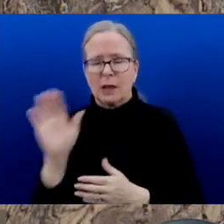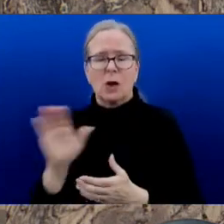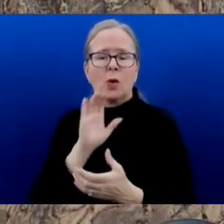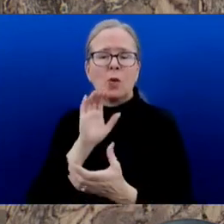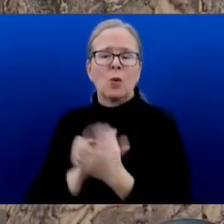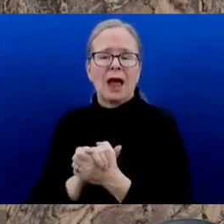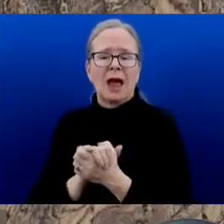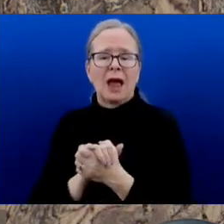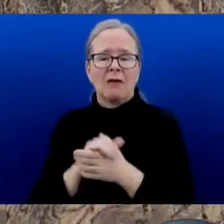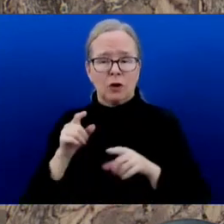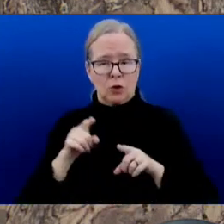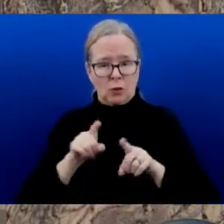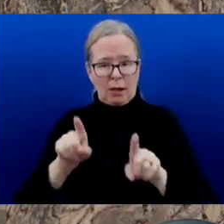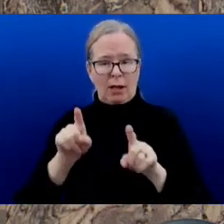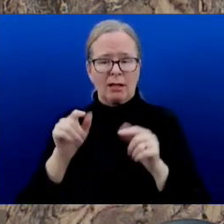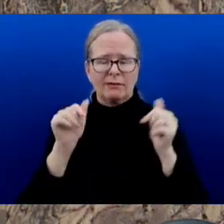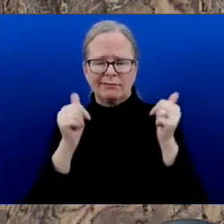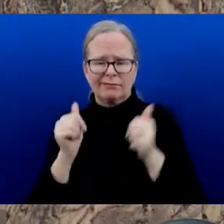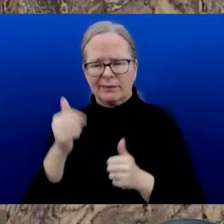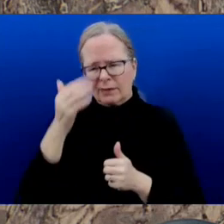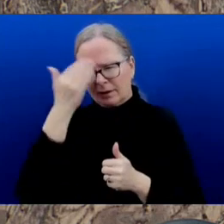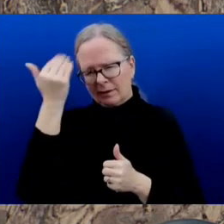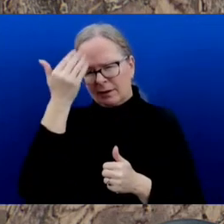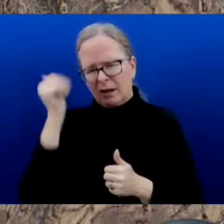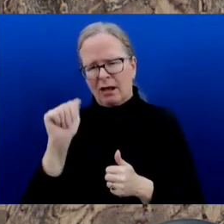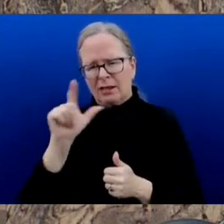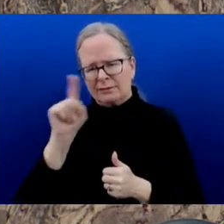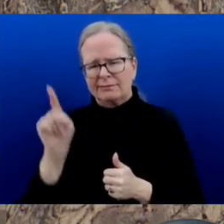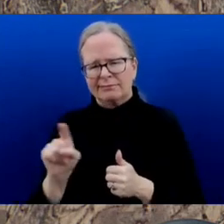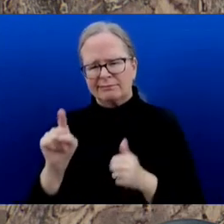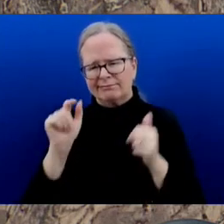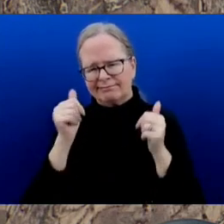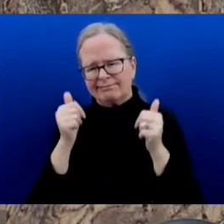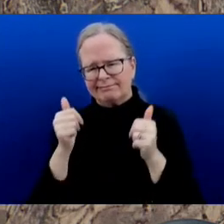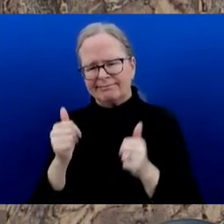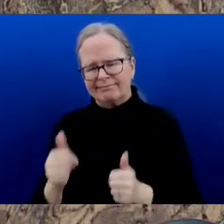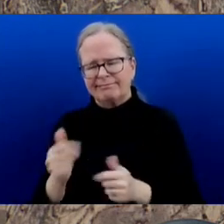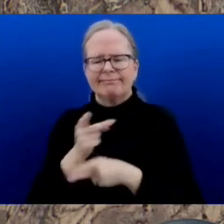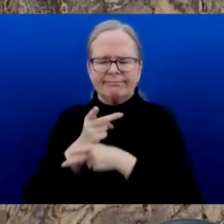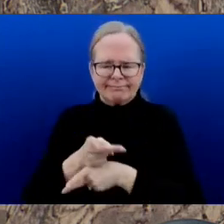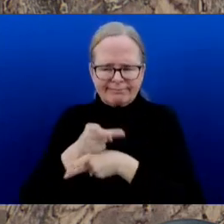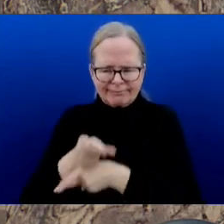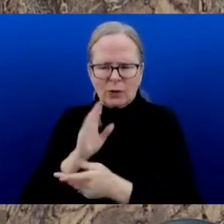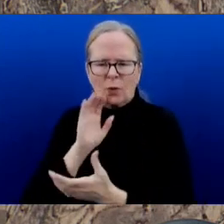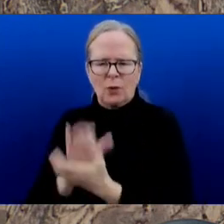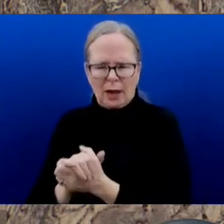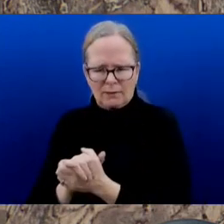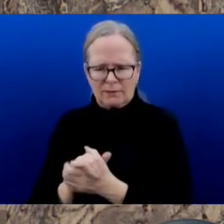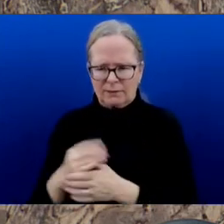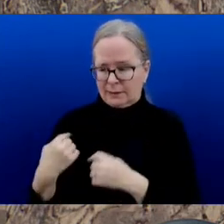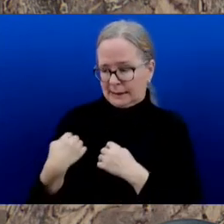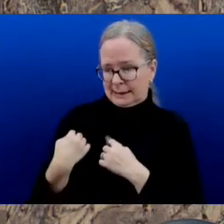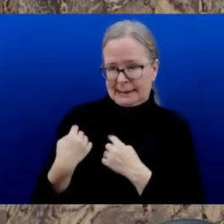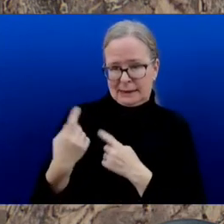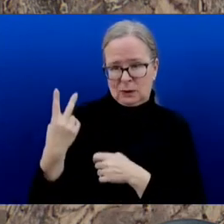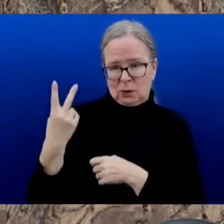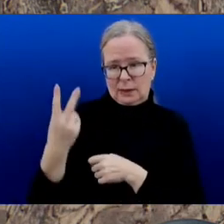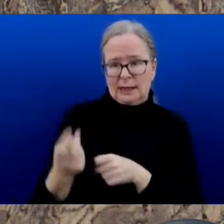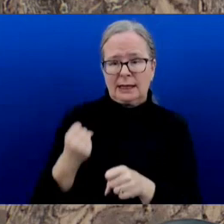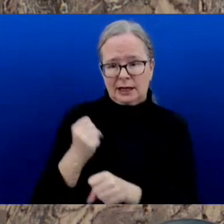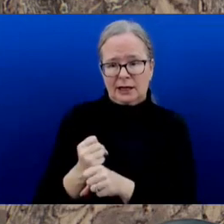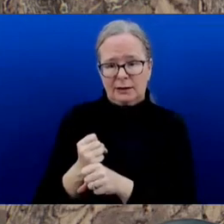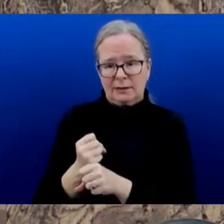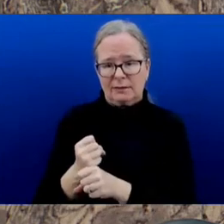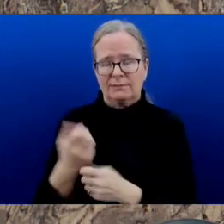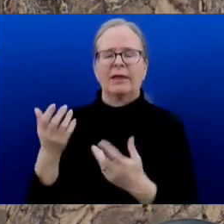George, in his recent years, battled cancer. And sadly, we lost him last month. But his impact